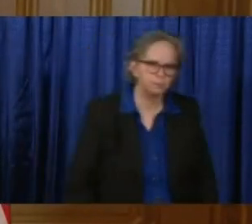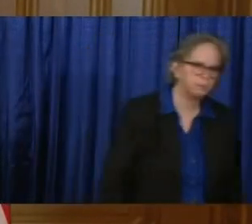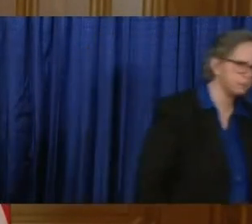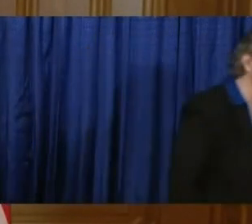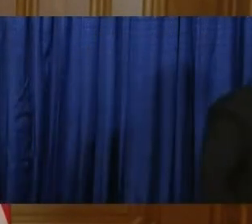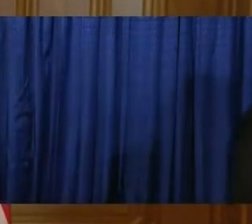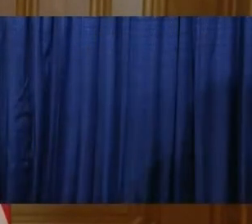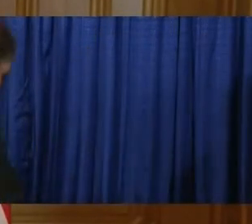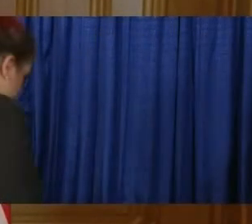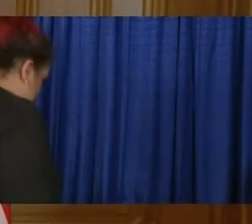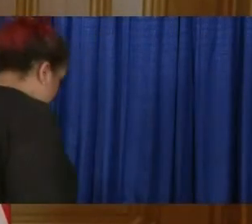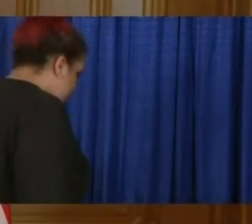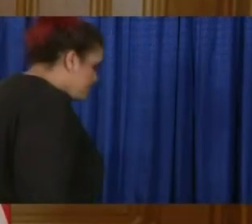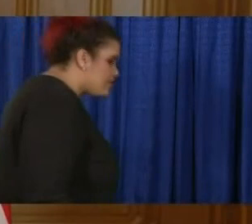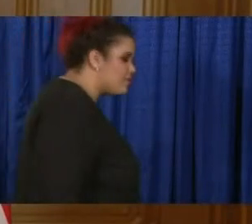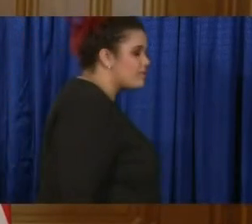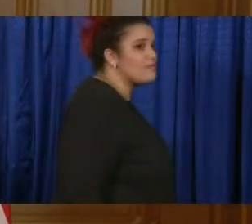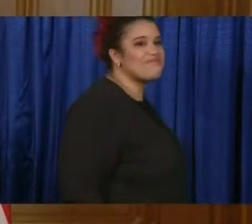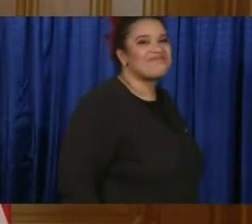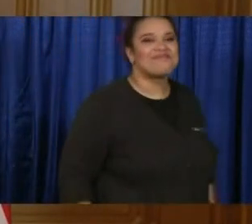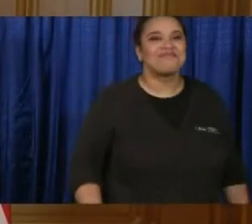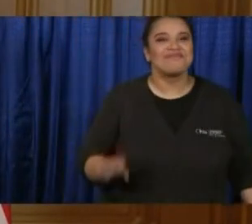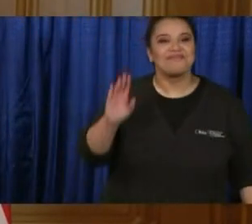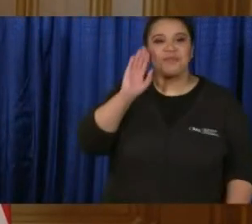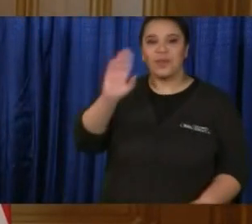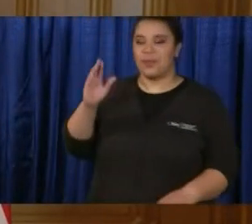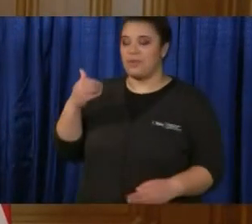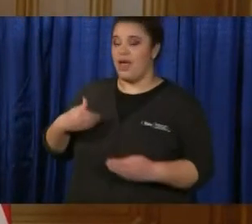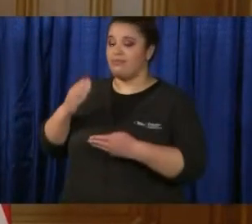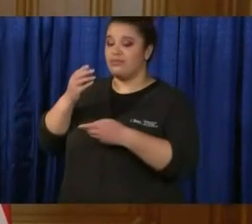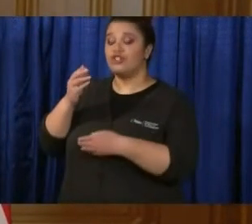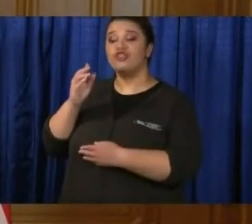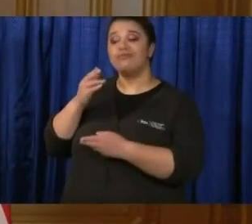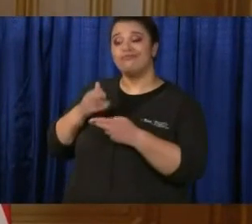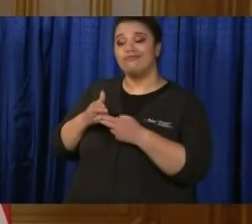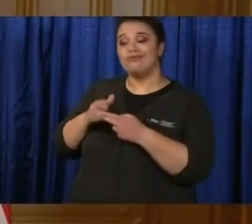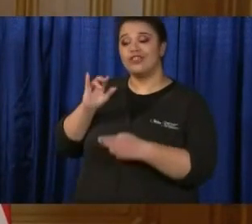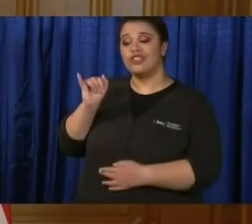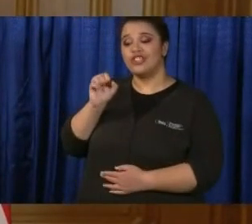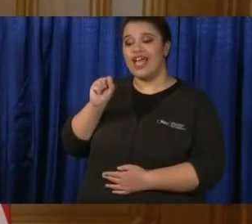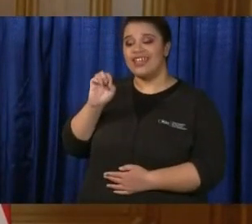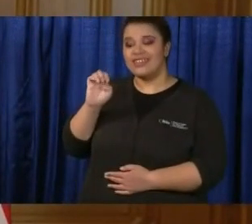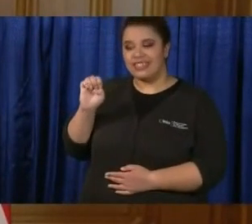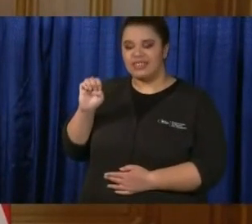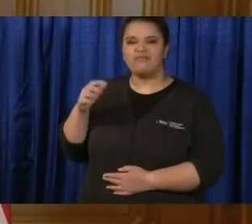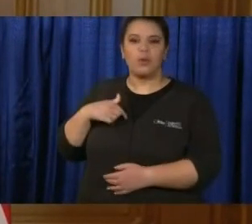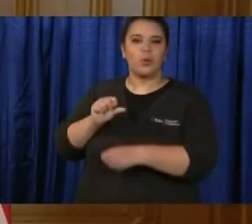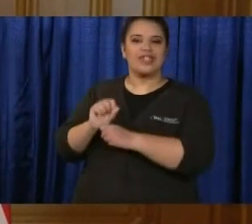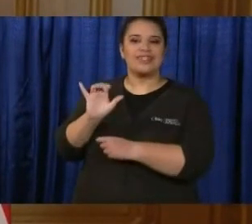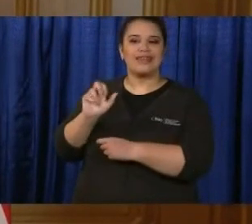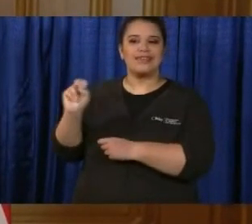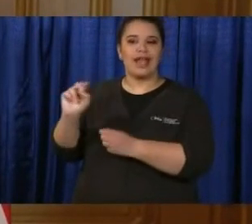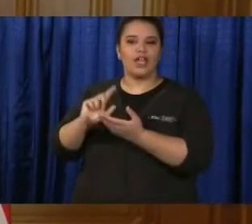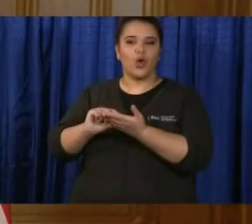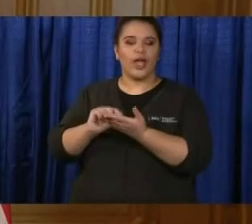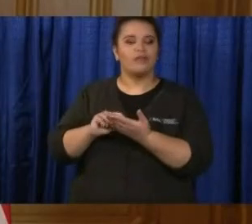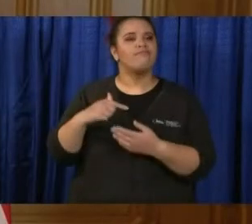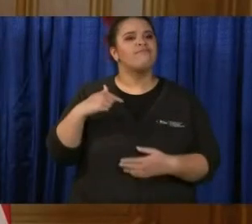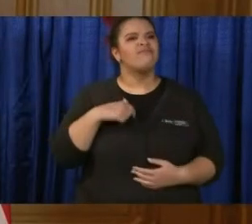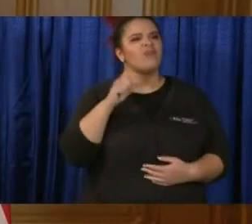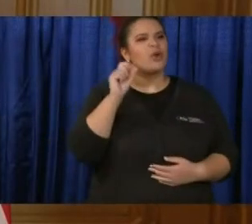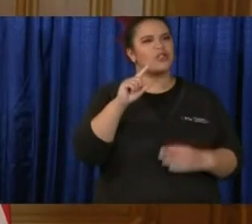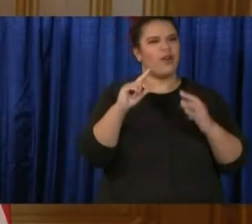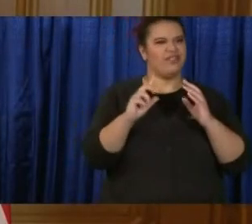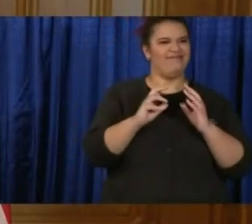Hi, this is Jesse Balmert with the Cincinnati Enquirer. Got a question about convention centers, so really either of you. At what point